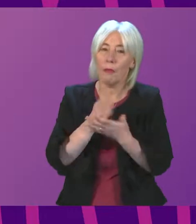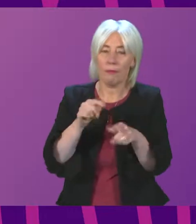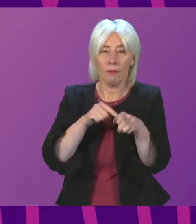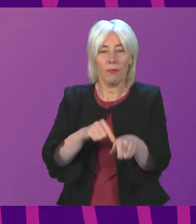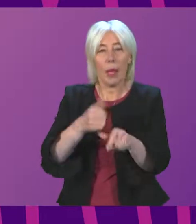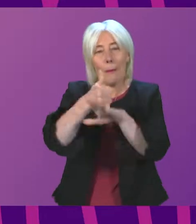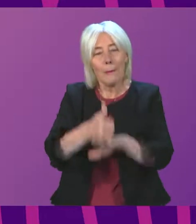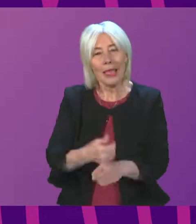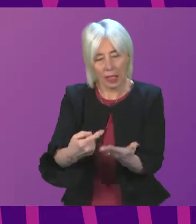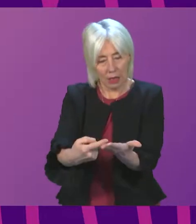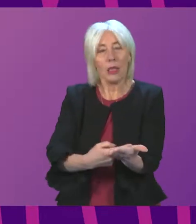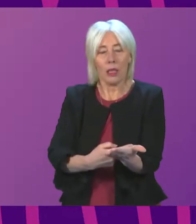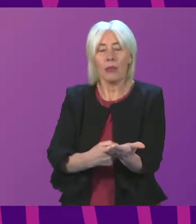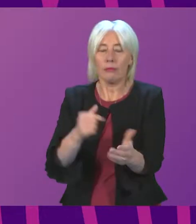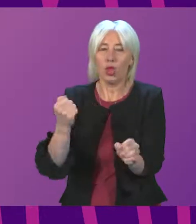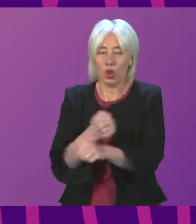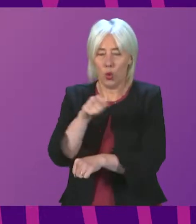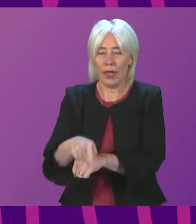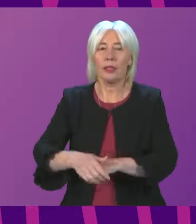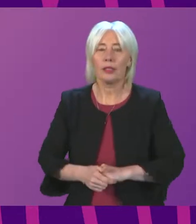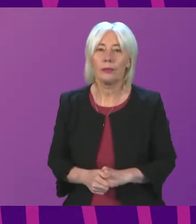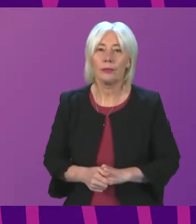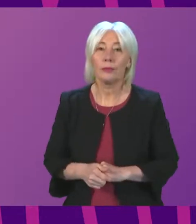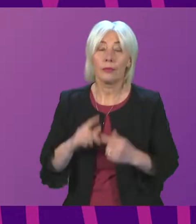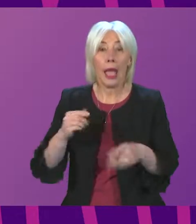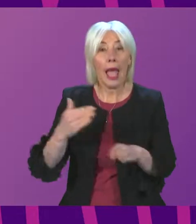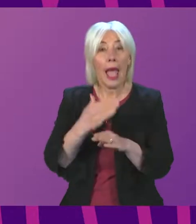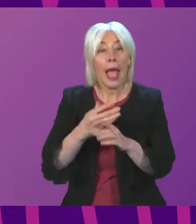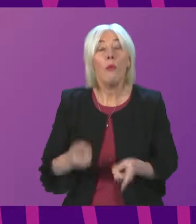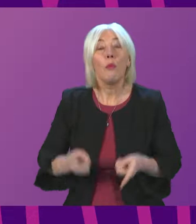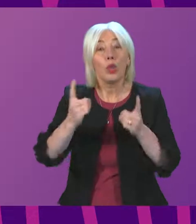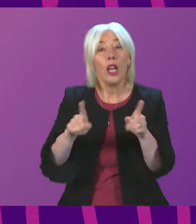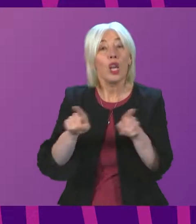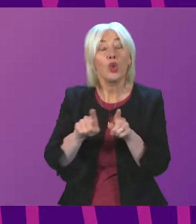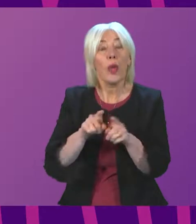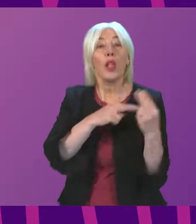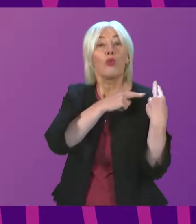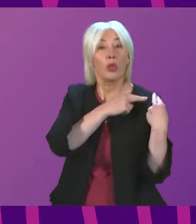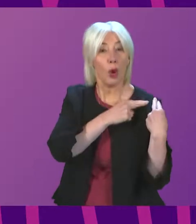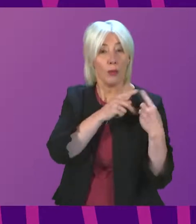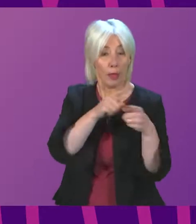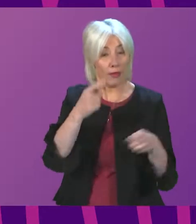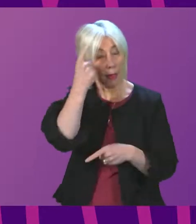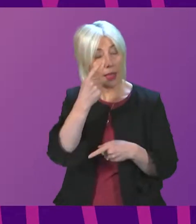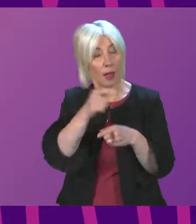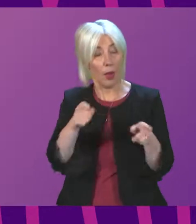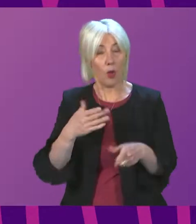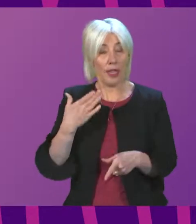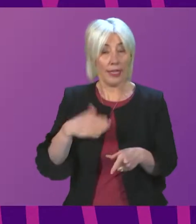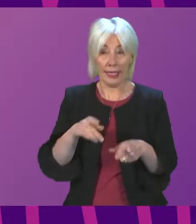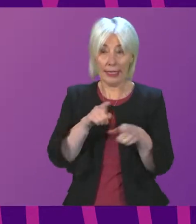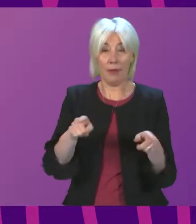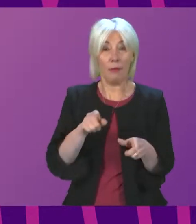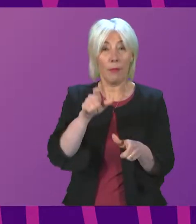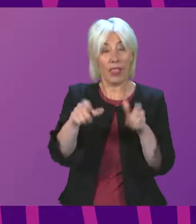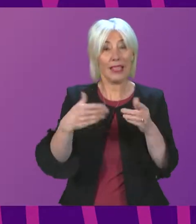protective measures helps to do this. Employers, of course, have a particular responsibility to consider the needs of people on the high risk